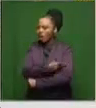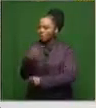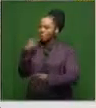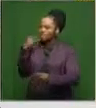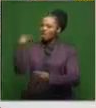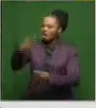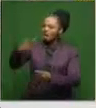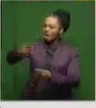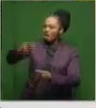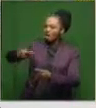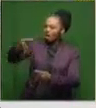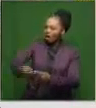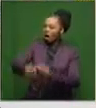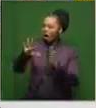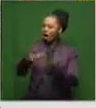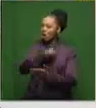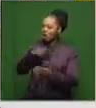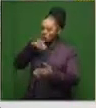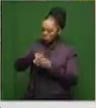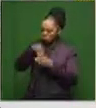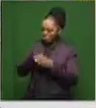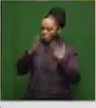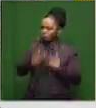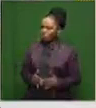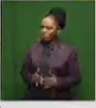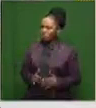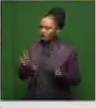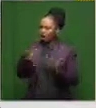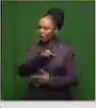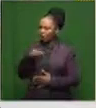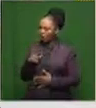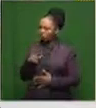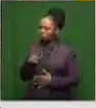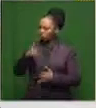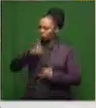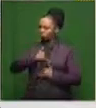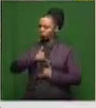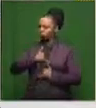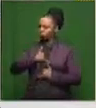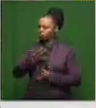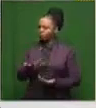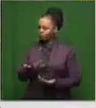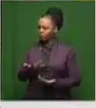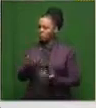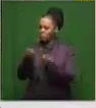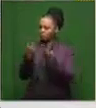would it last in the system for, you know, those are the kind of questions I'm seeing coming through from viewers.